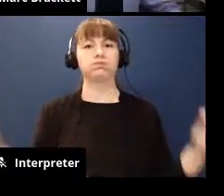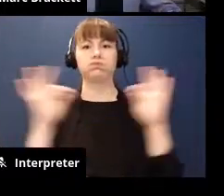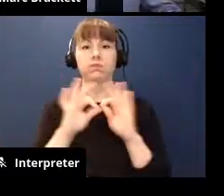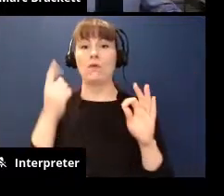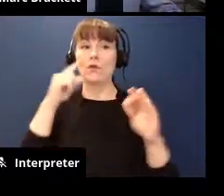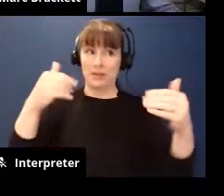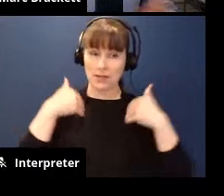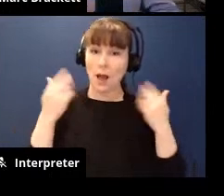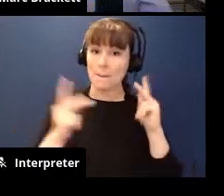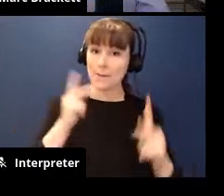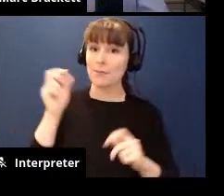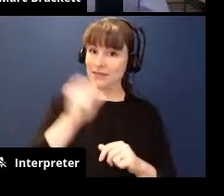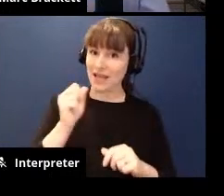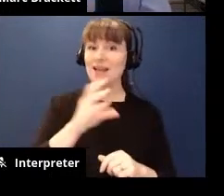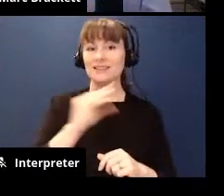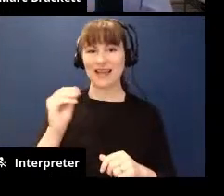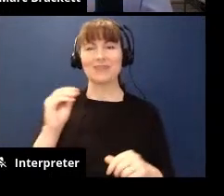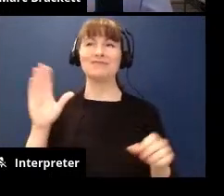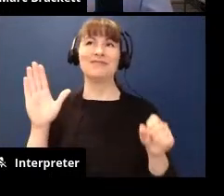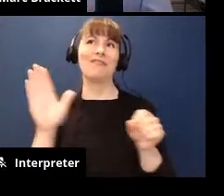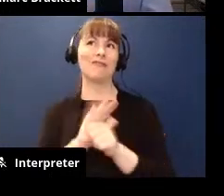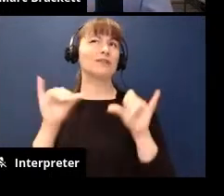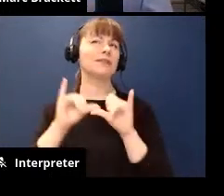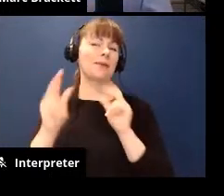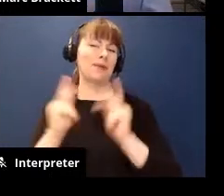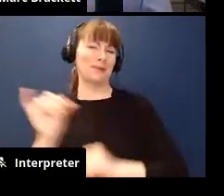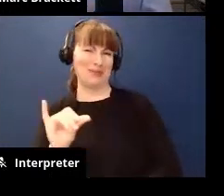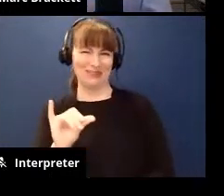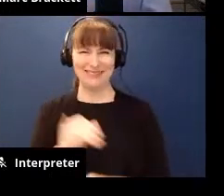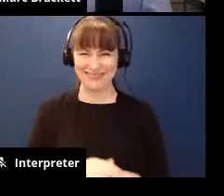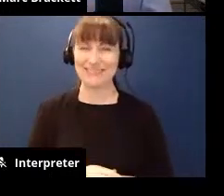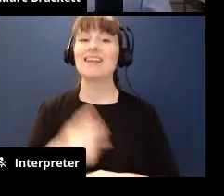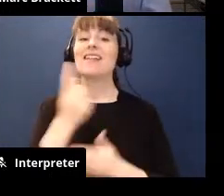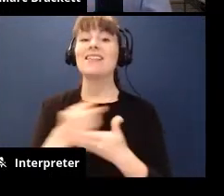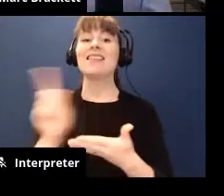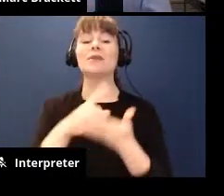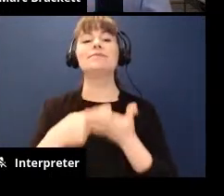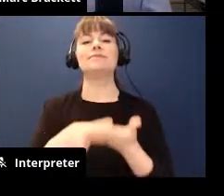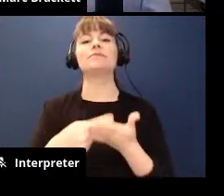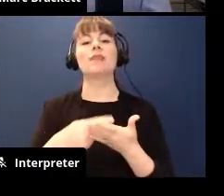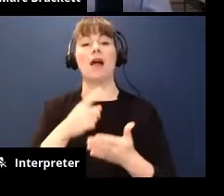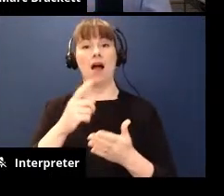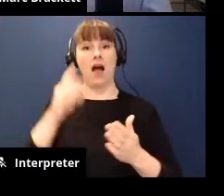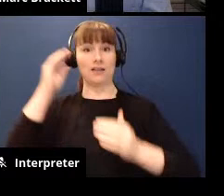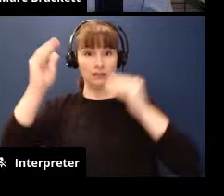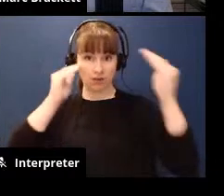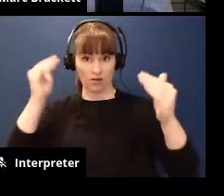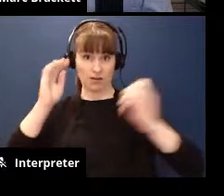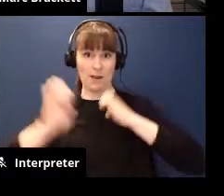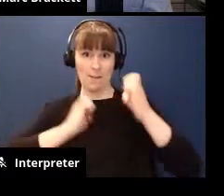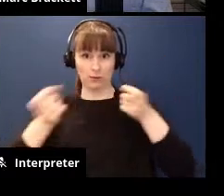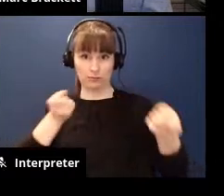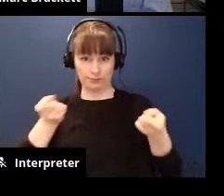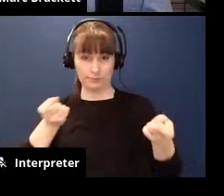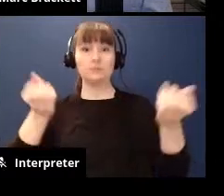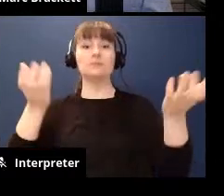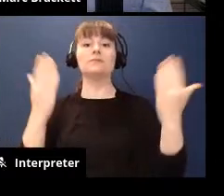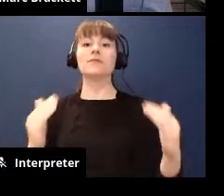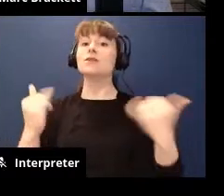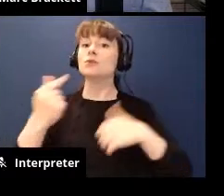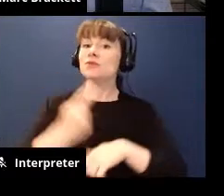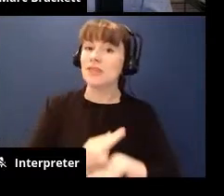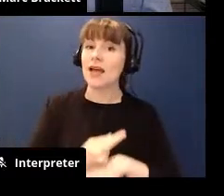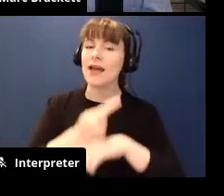full-size people as well last week we talked about adult emotional regulation and today we're going to talk about digging